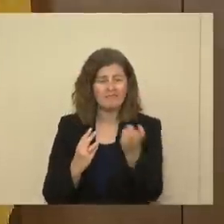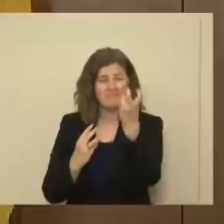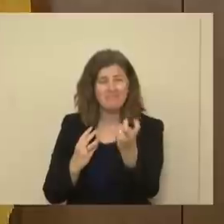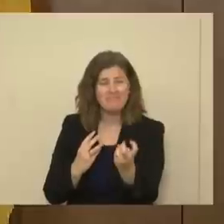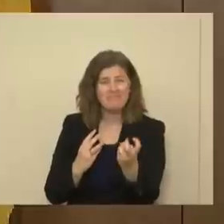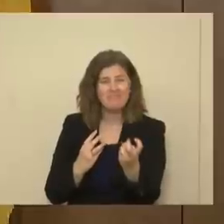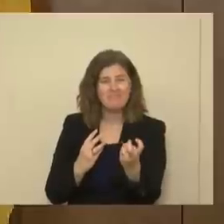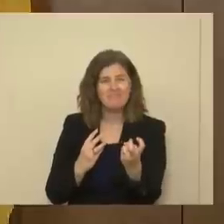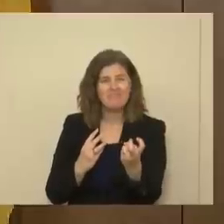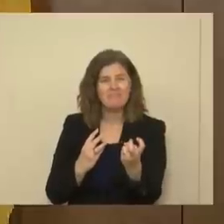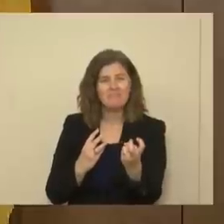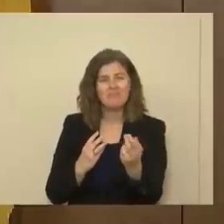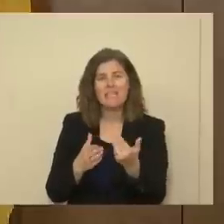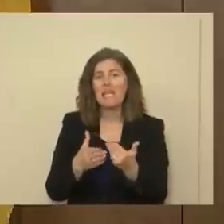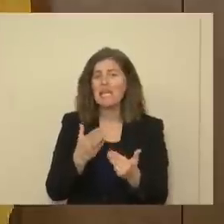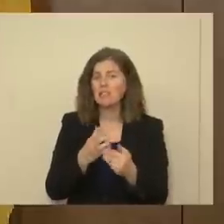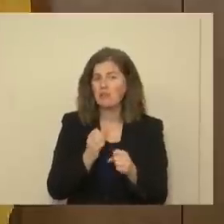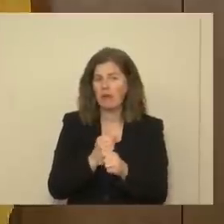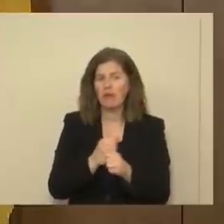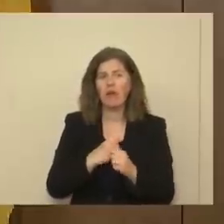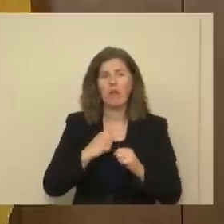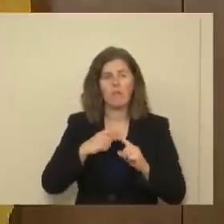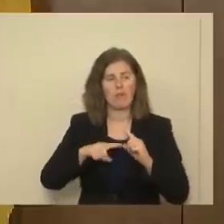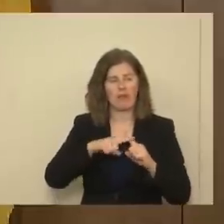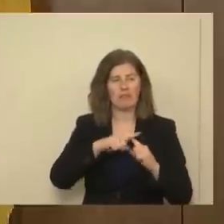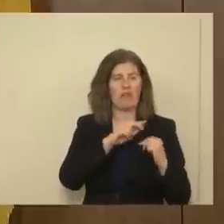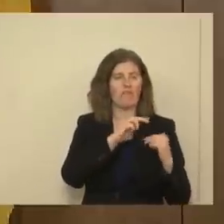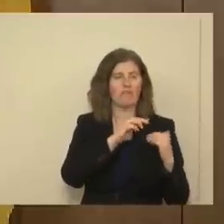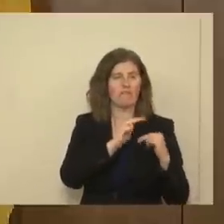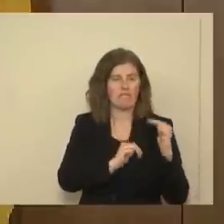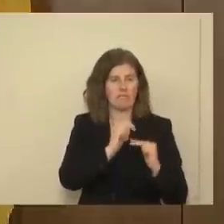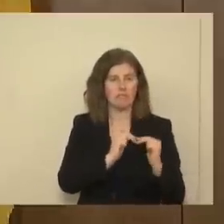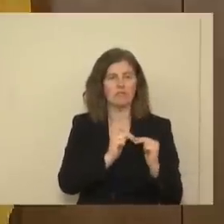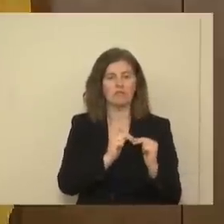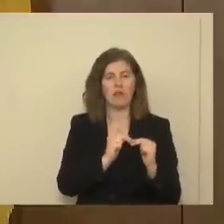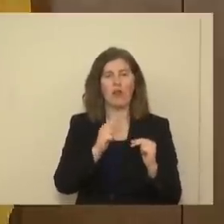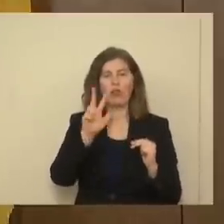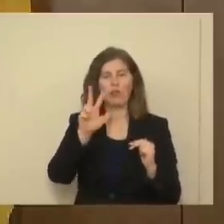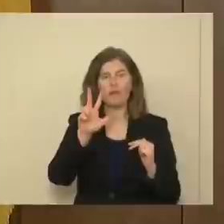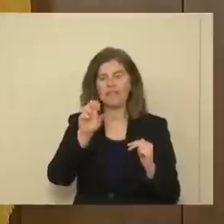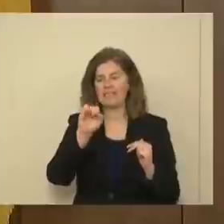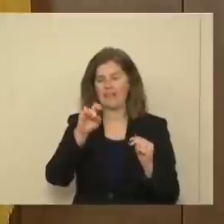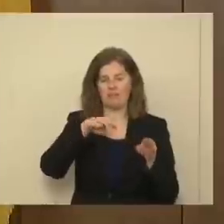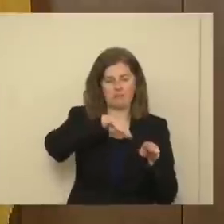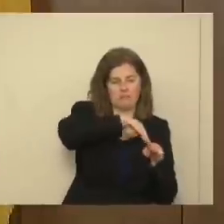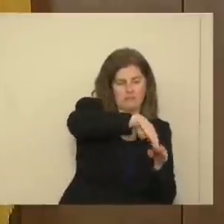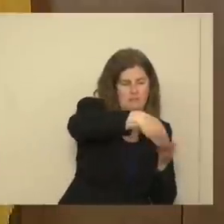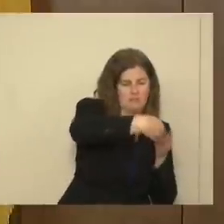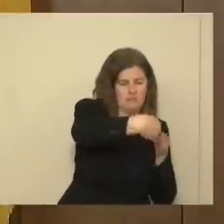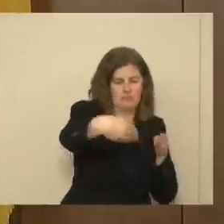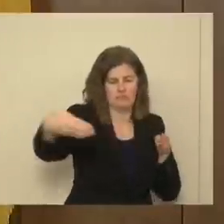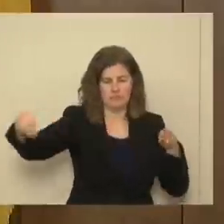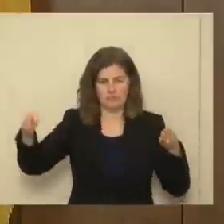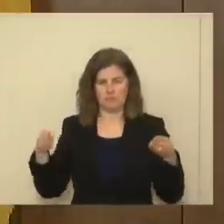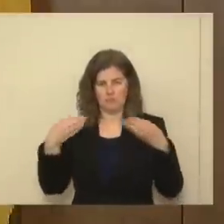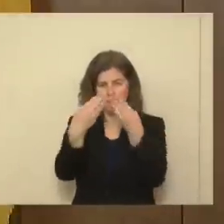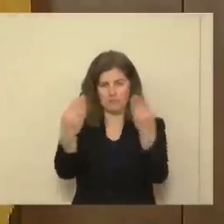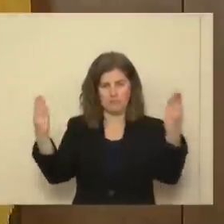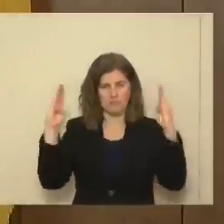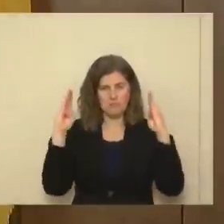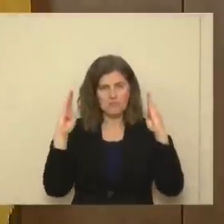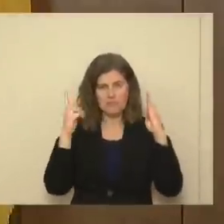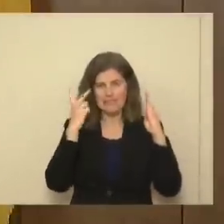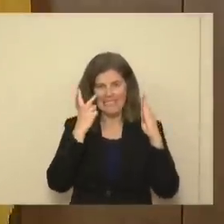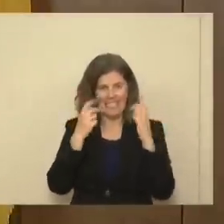a easy-to-make, and the facilities are responsible for doing it, three-sided plexiglass screen so she can see me